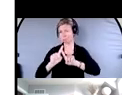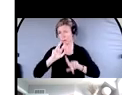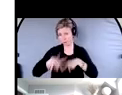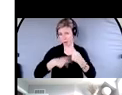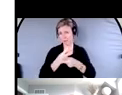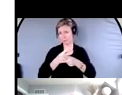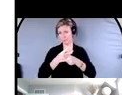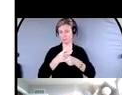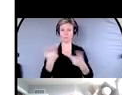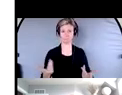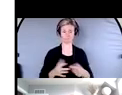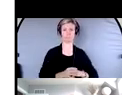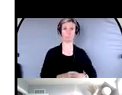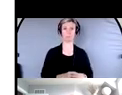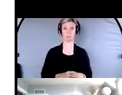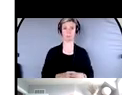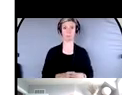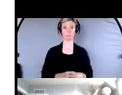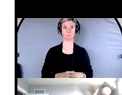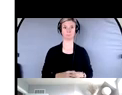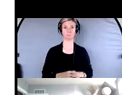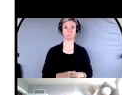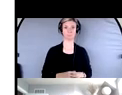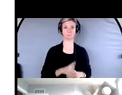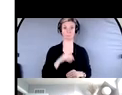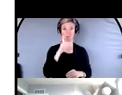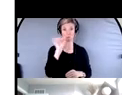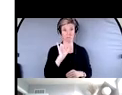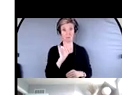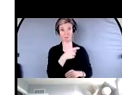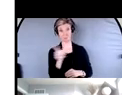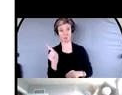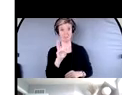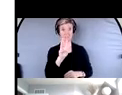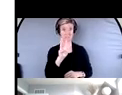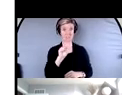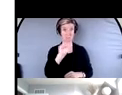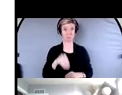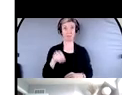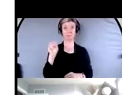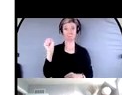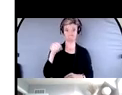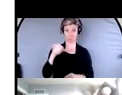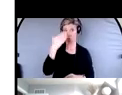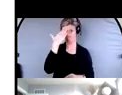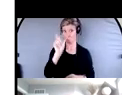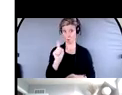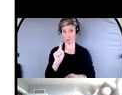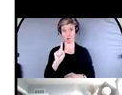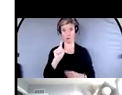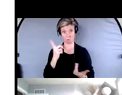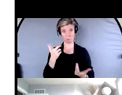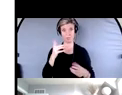So 60% of individuals indicate that they do know know where the services are available in their region, which is